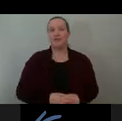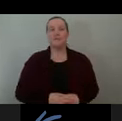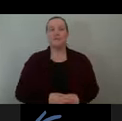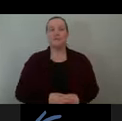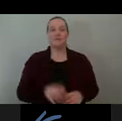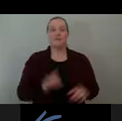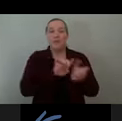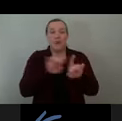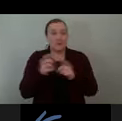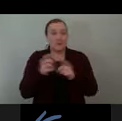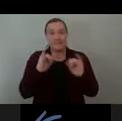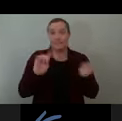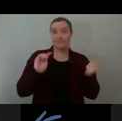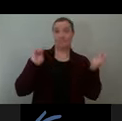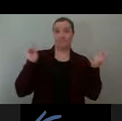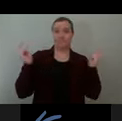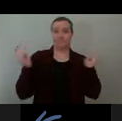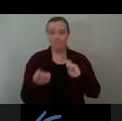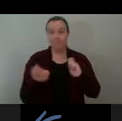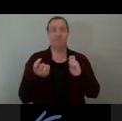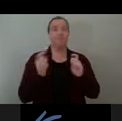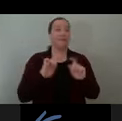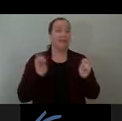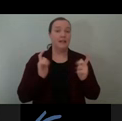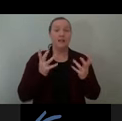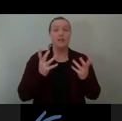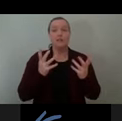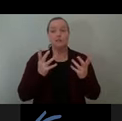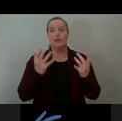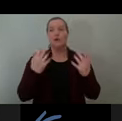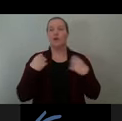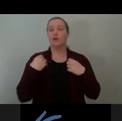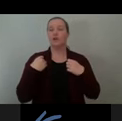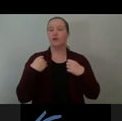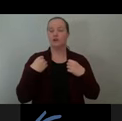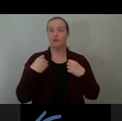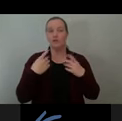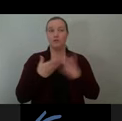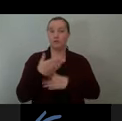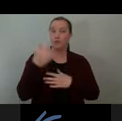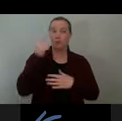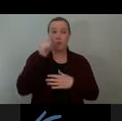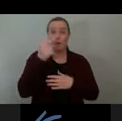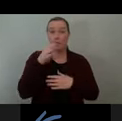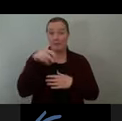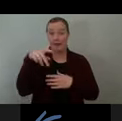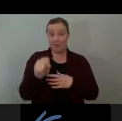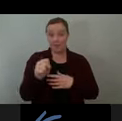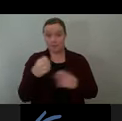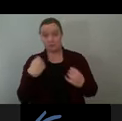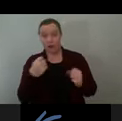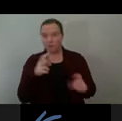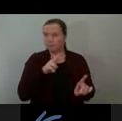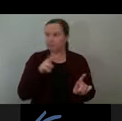impact. So as it happens, driving by on Google maps, we discovered that the genie boom lifts have a ubiquitous